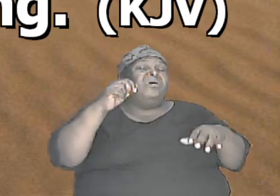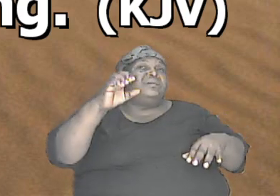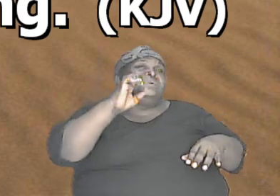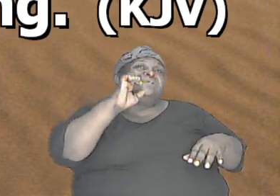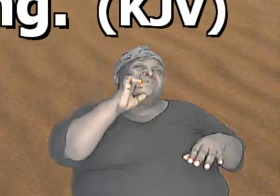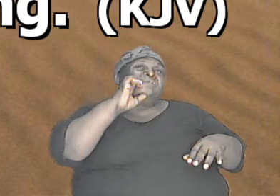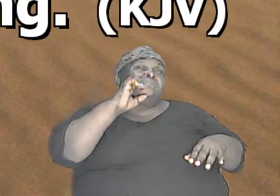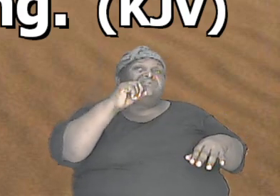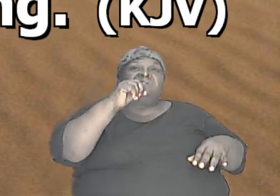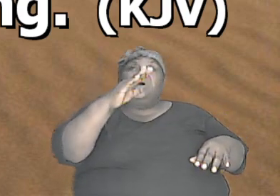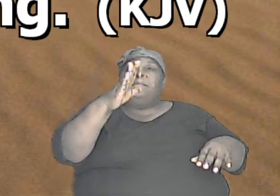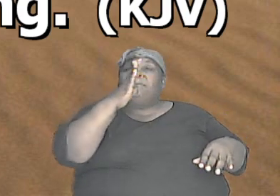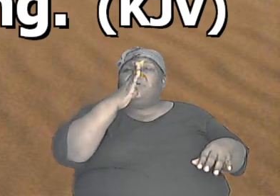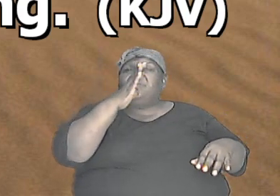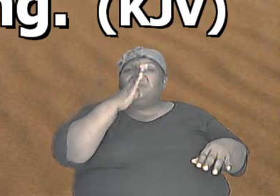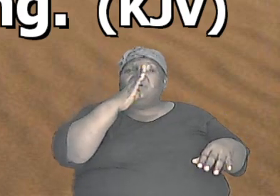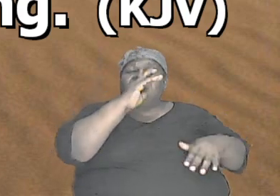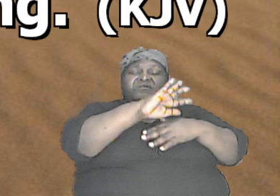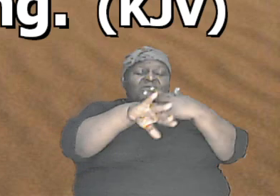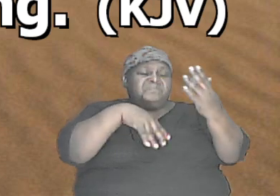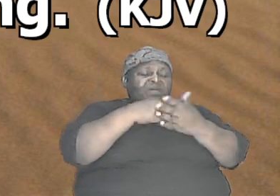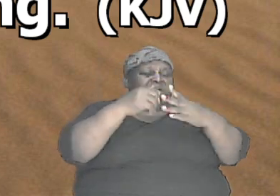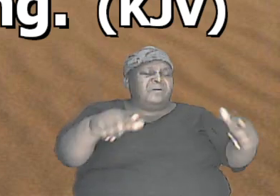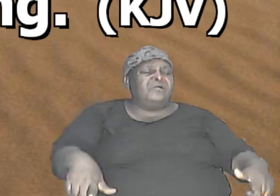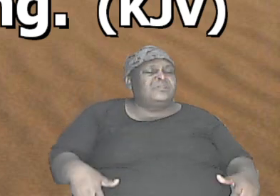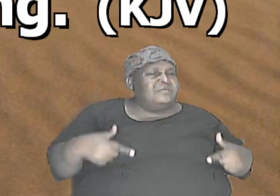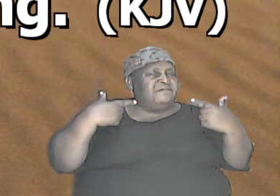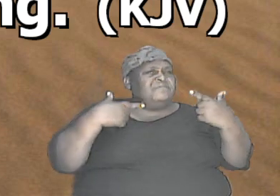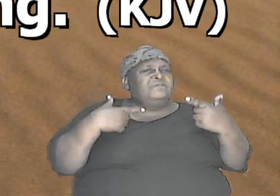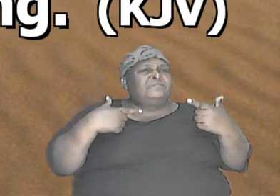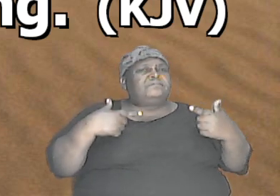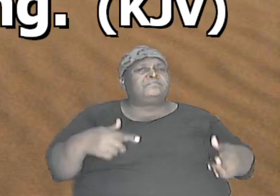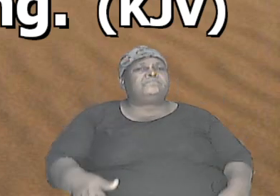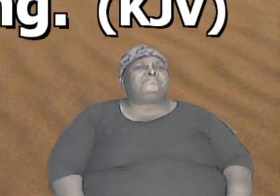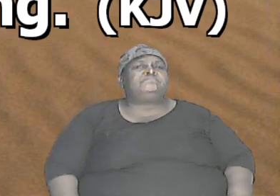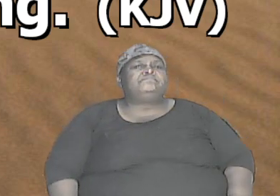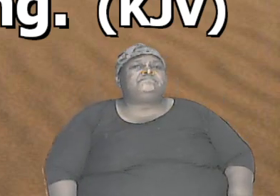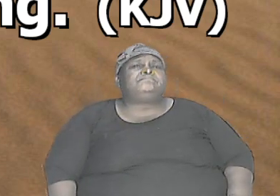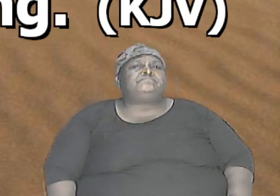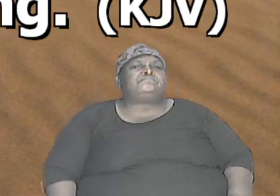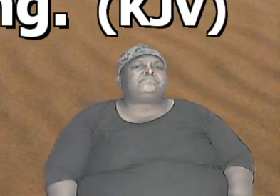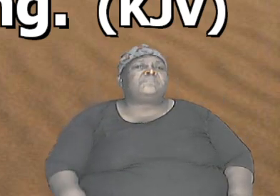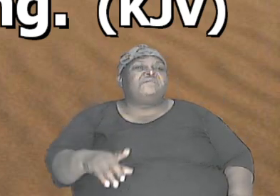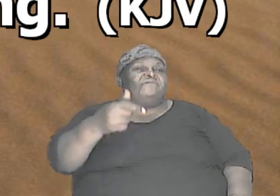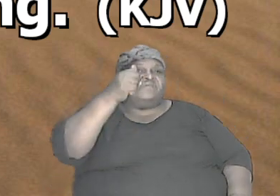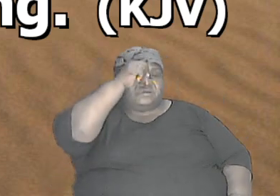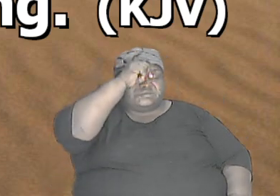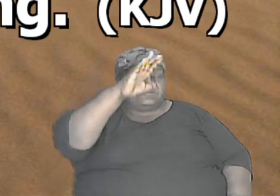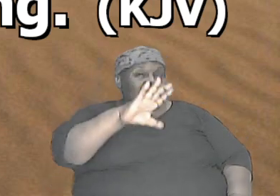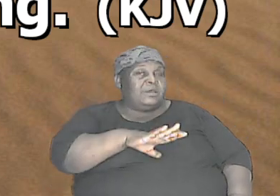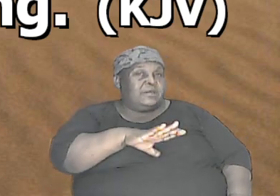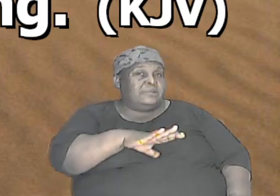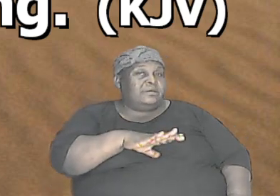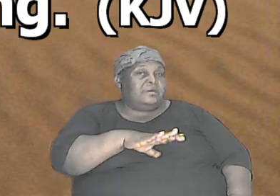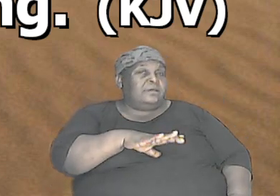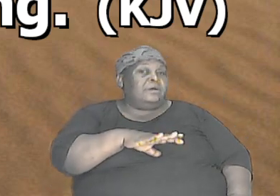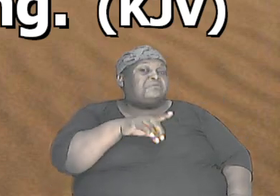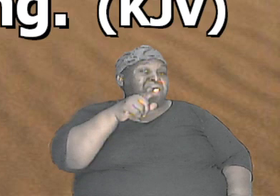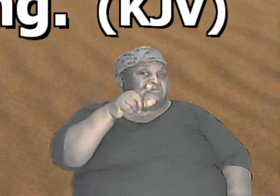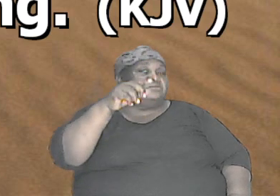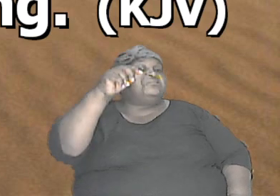was the mother of all living so if there's the first man and he's Adam